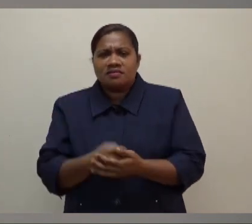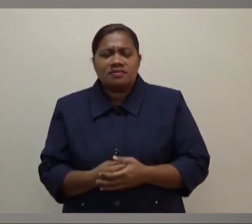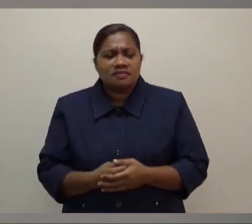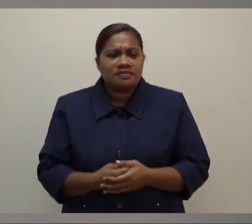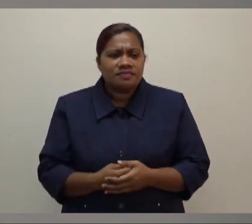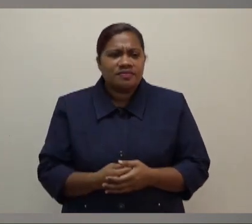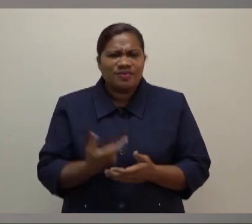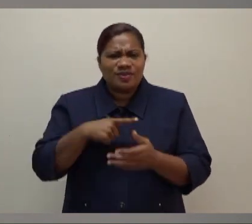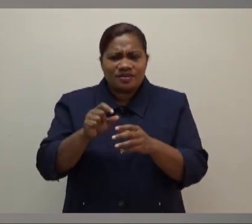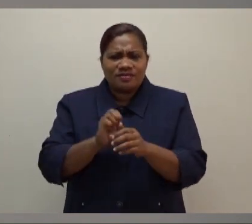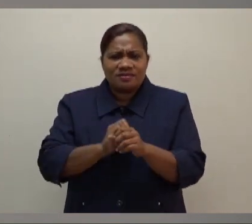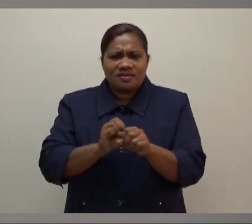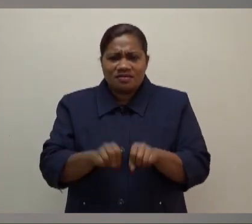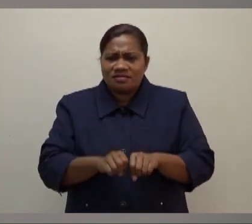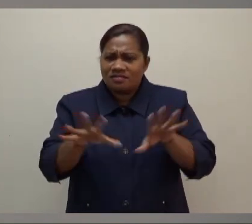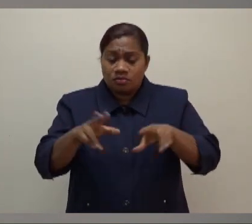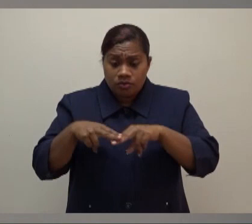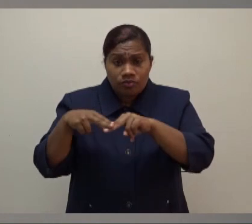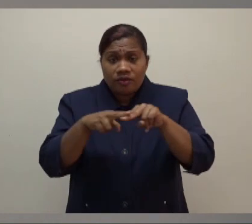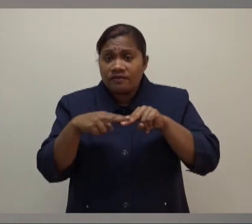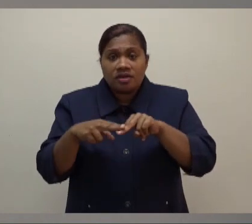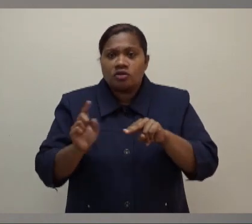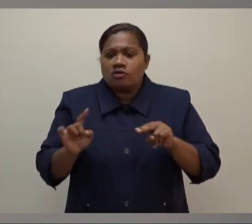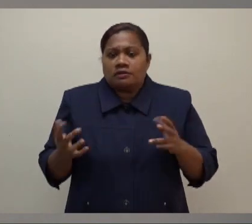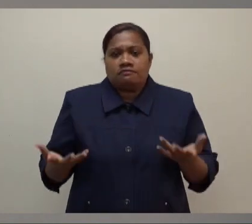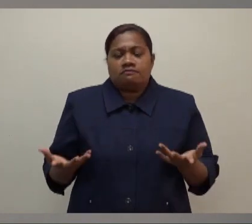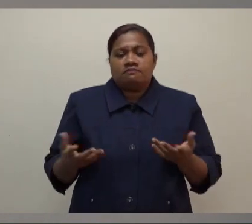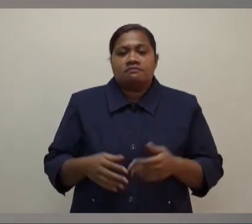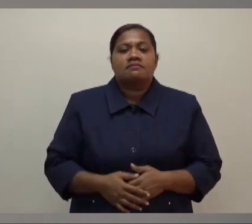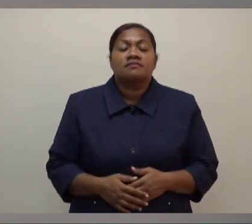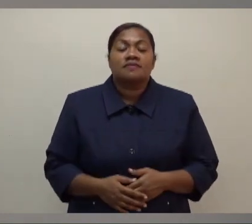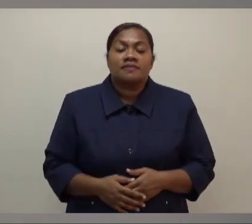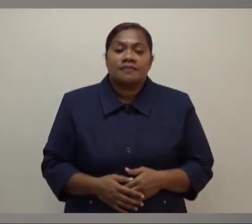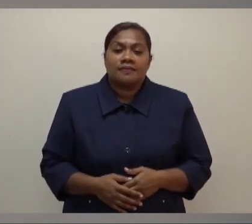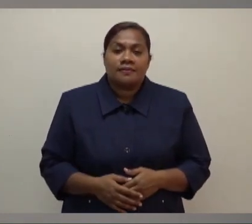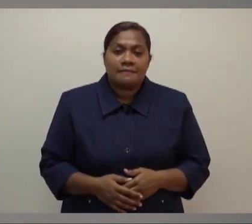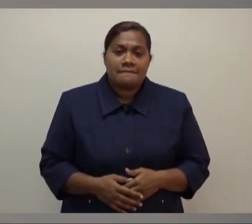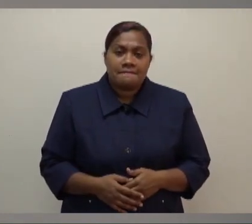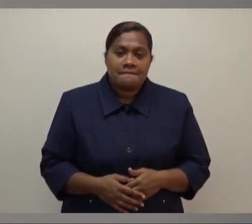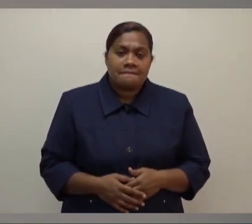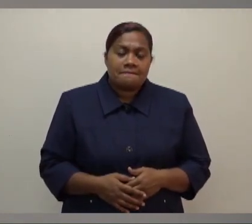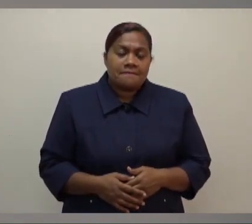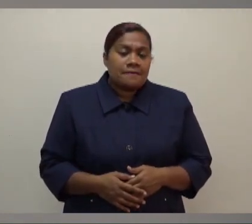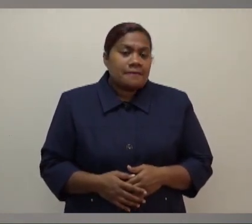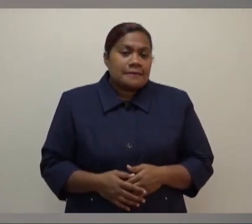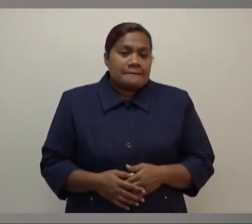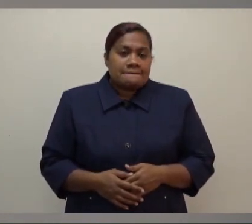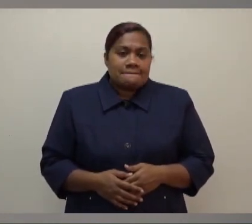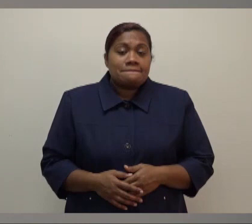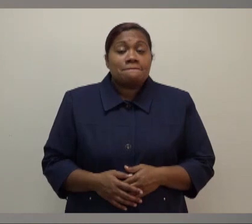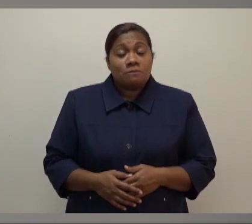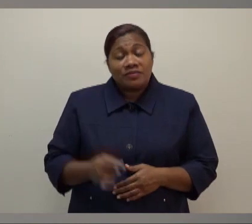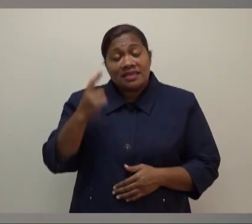pandemic. In the case of Fiji, what is your comment on that? Well, think as you know there is prediction for it to